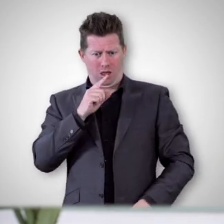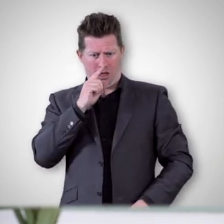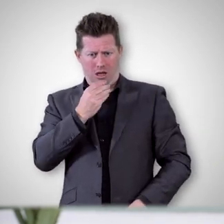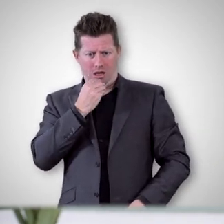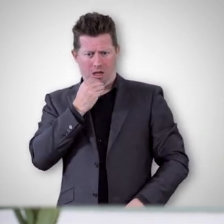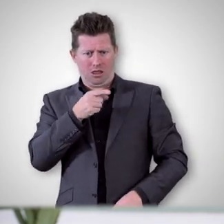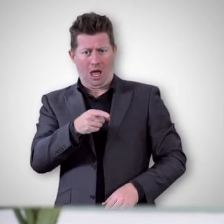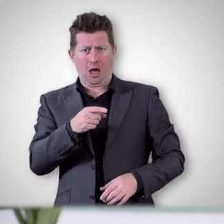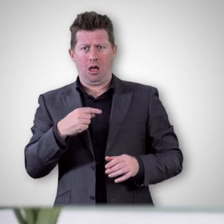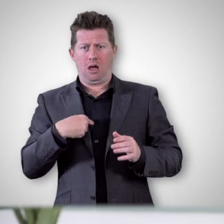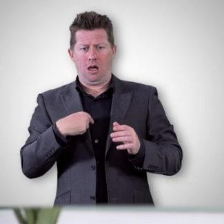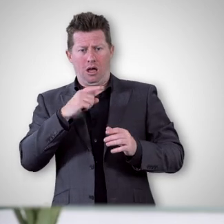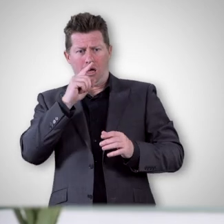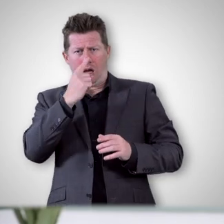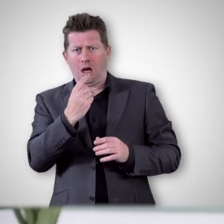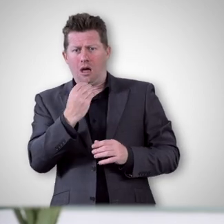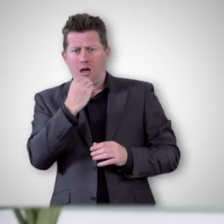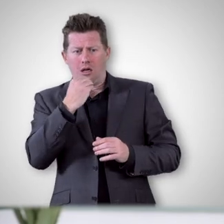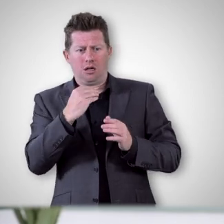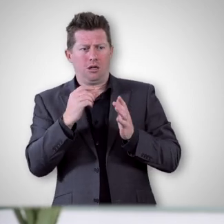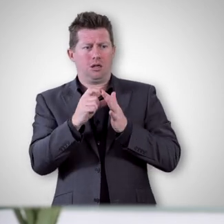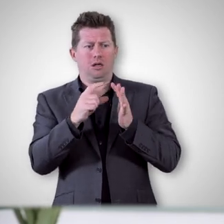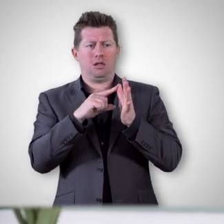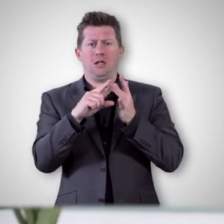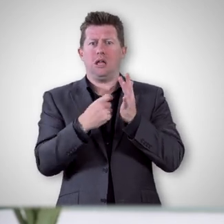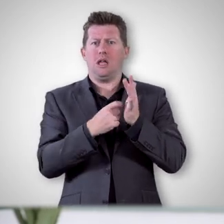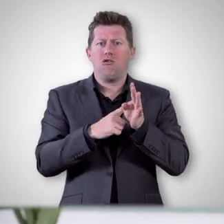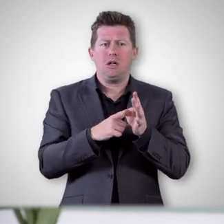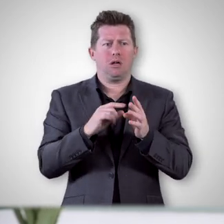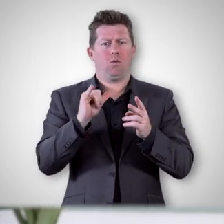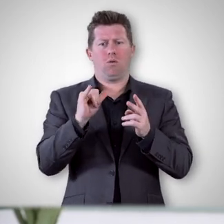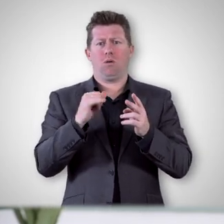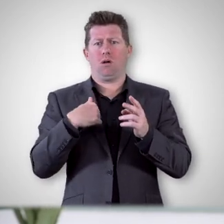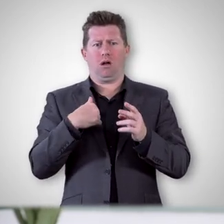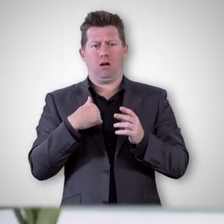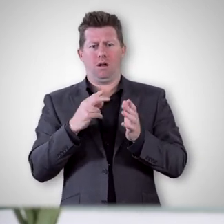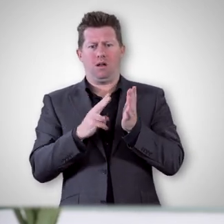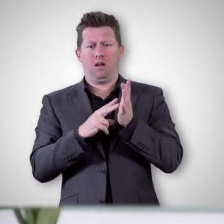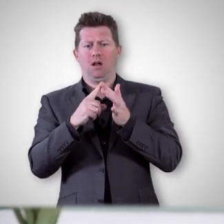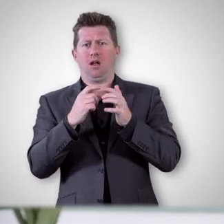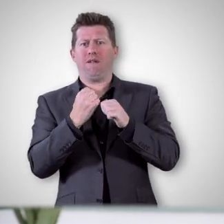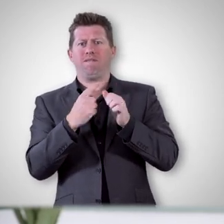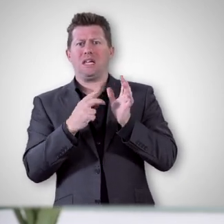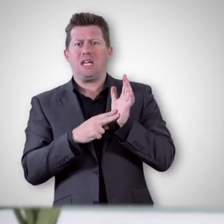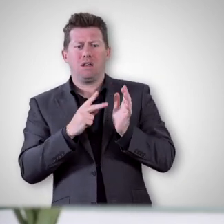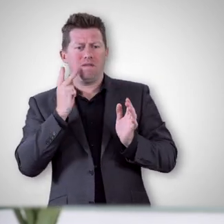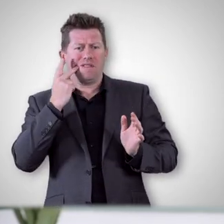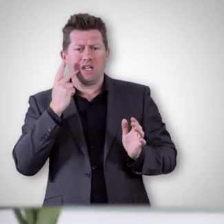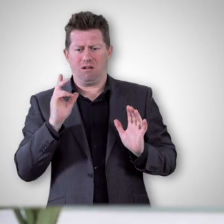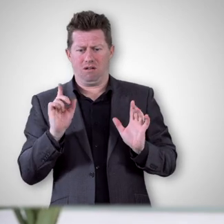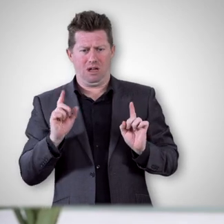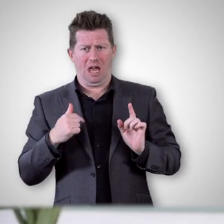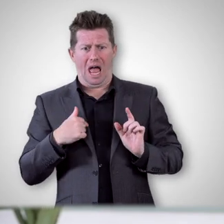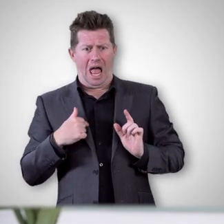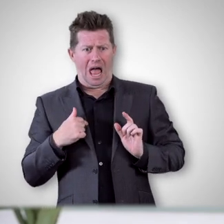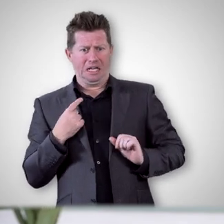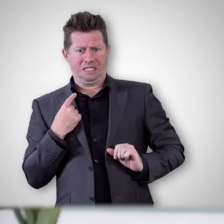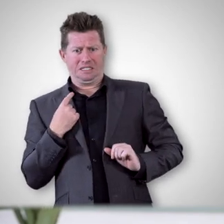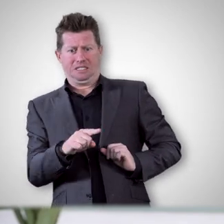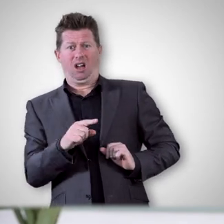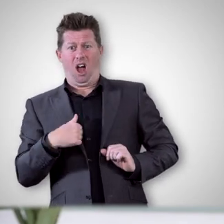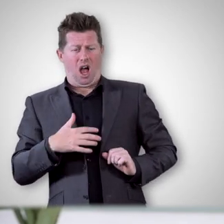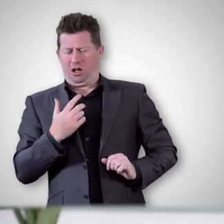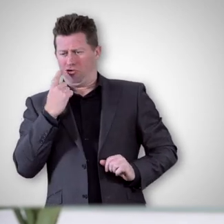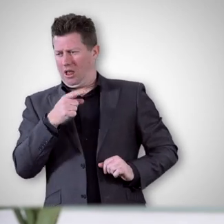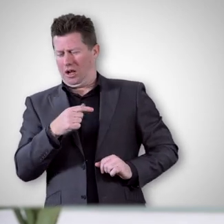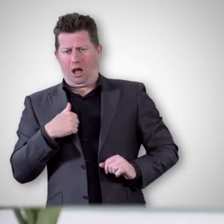you couldn't eat it if you were lactose intolerant or you had a plant-based diet or maybe you will just not even try that and